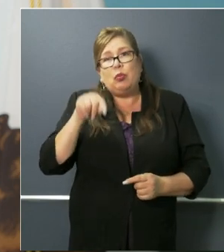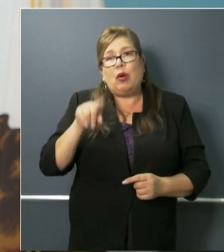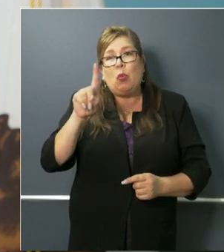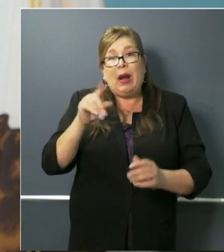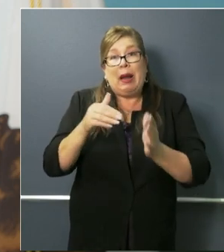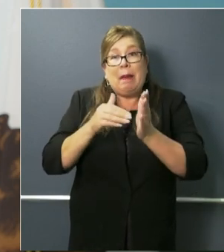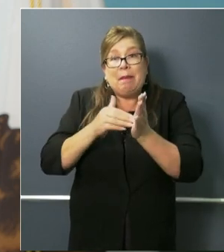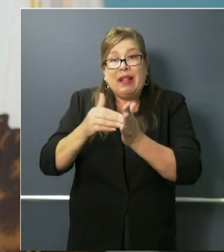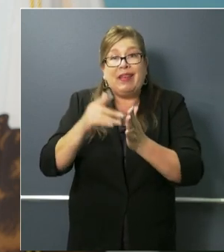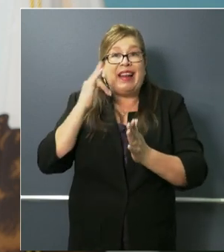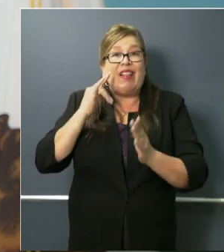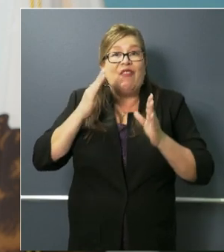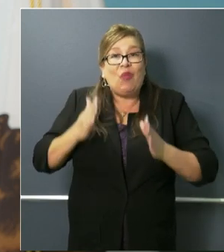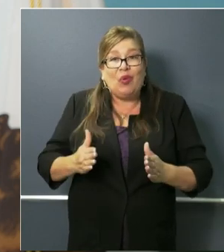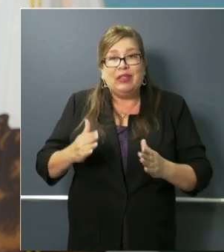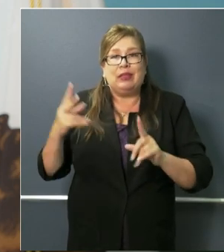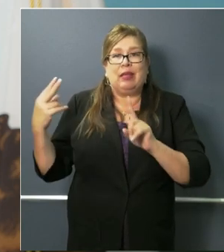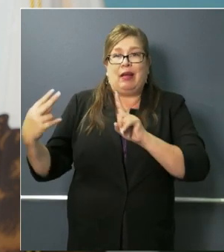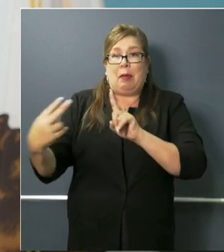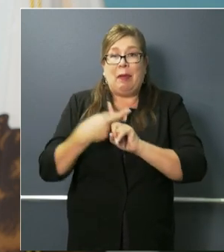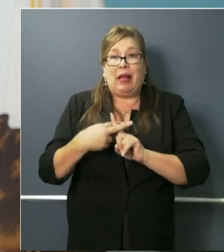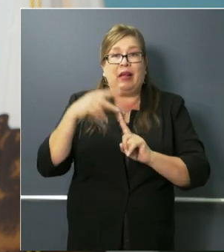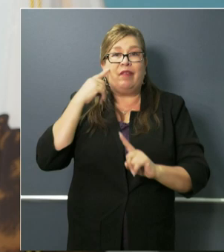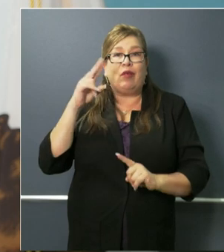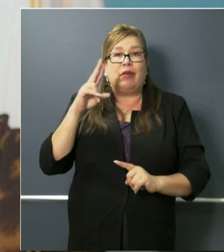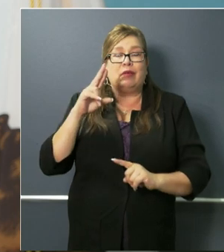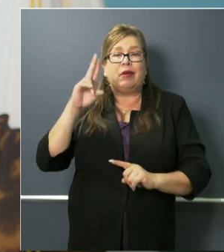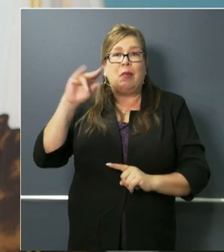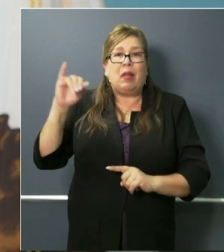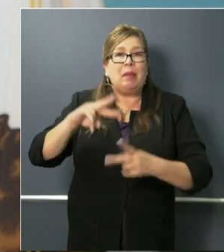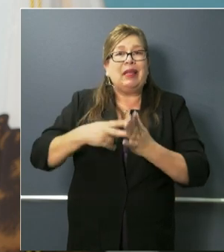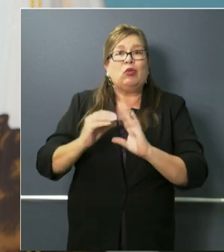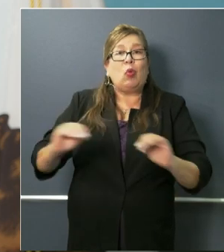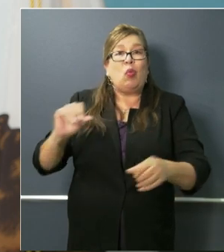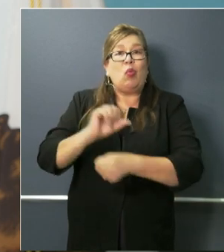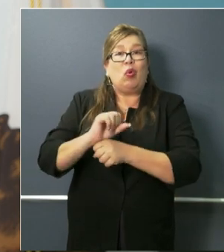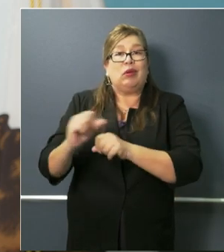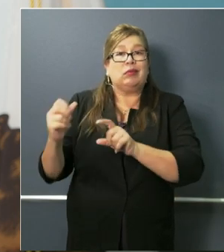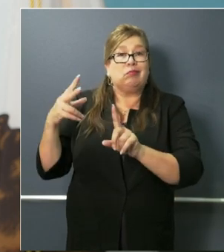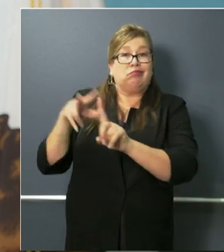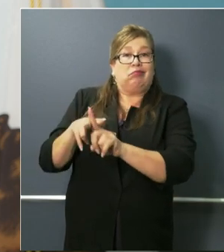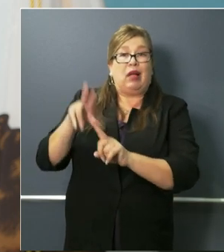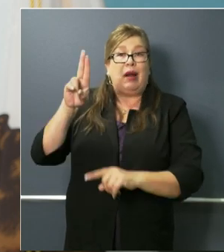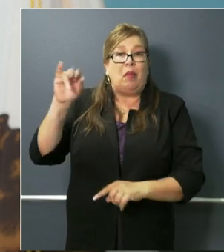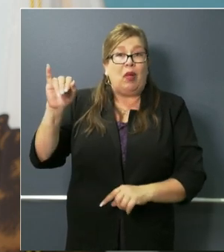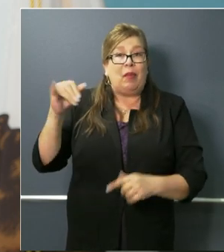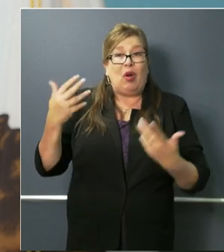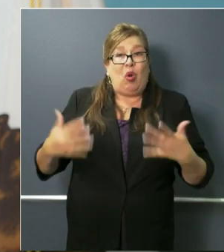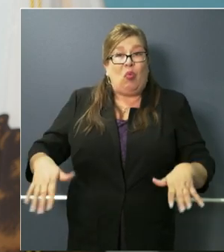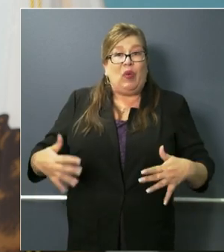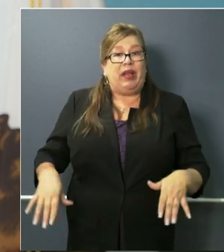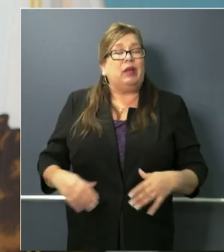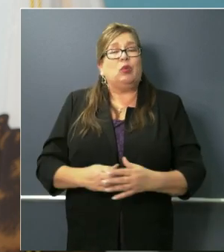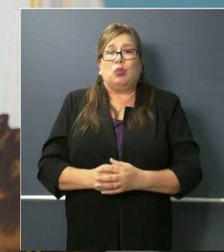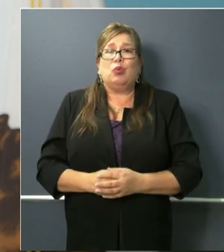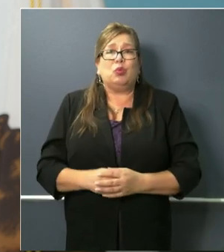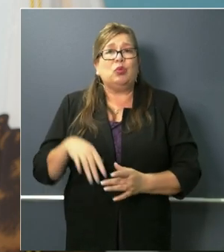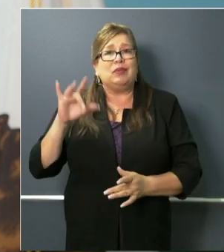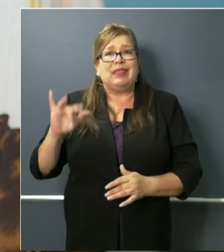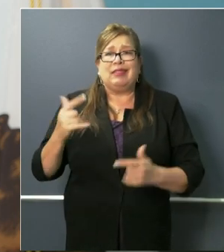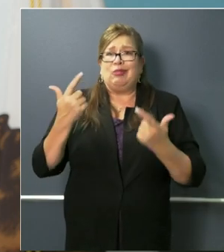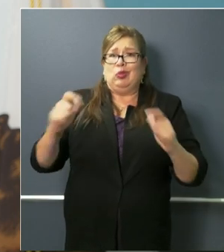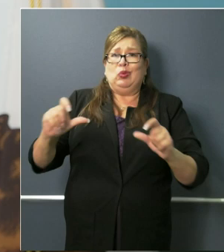have filed for unemployment insurance already uh and so that's sobering and as a consequence uh